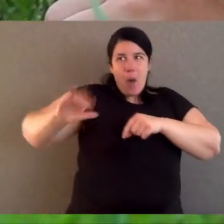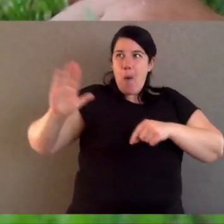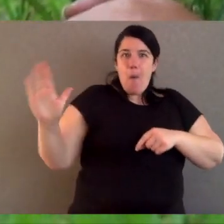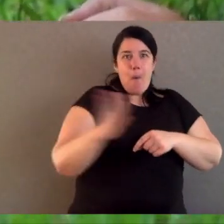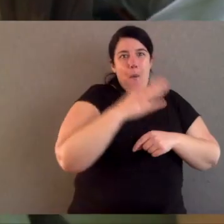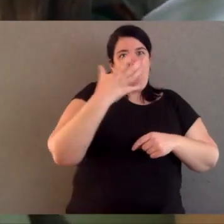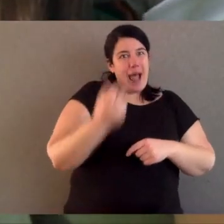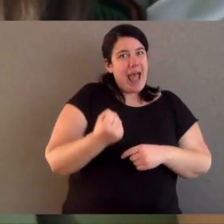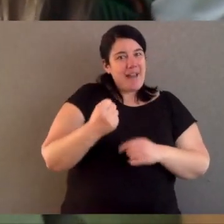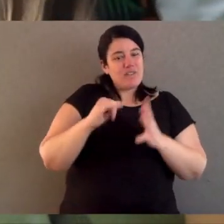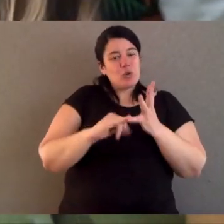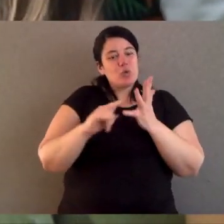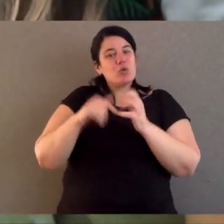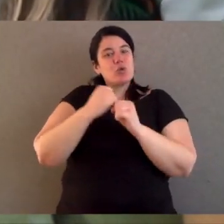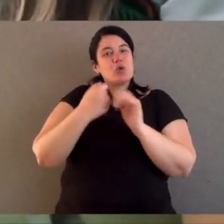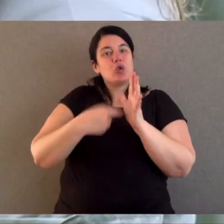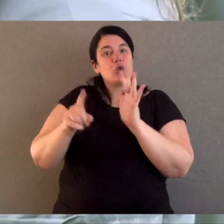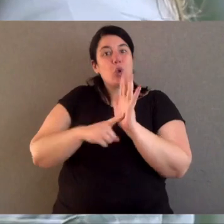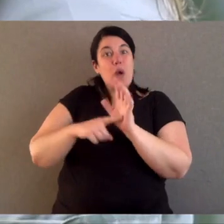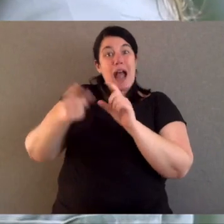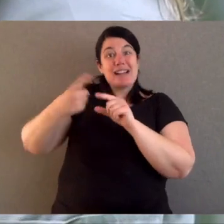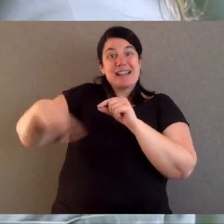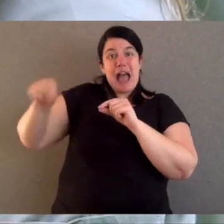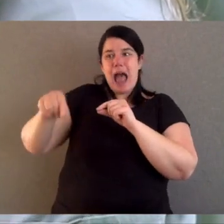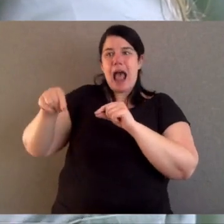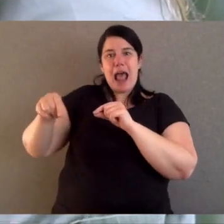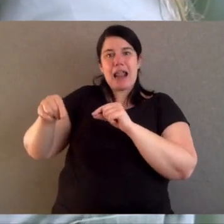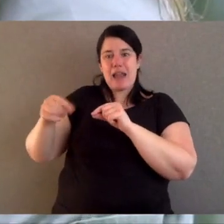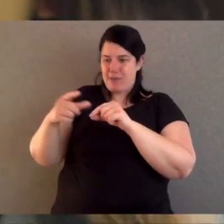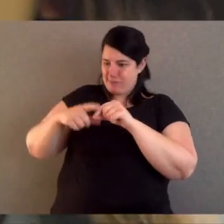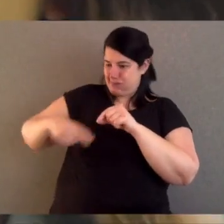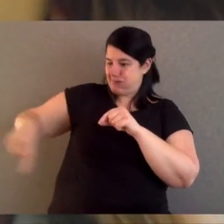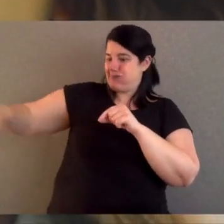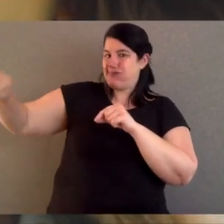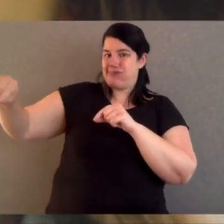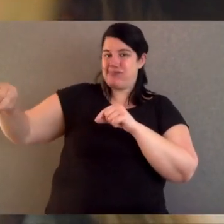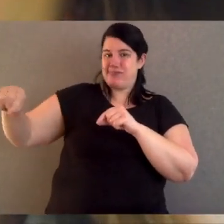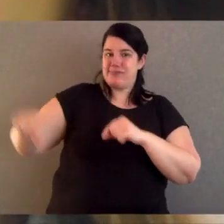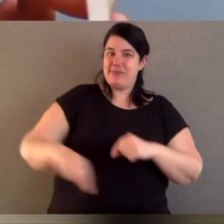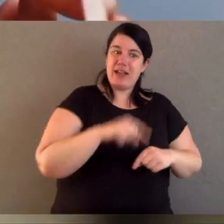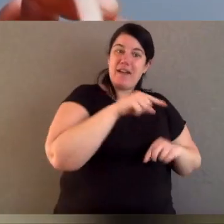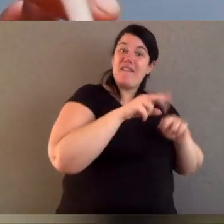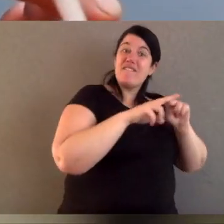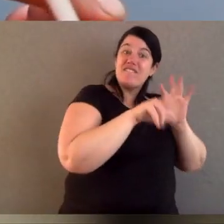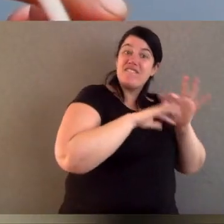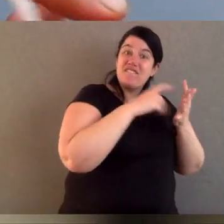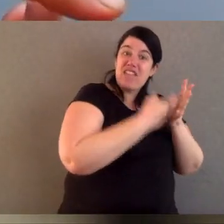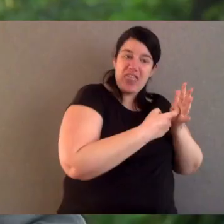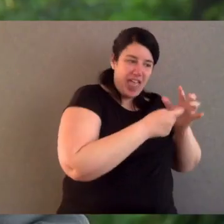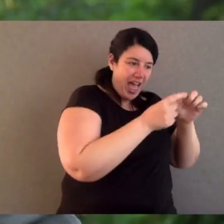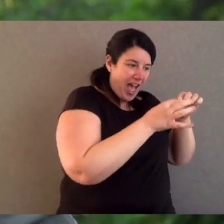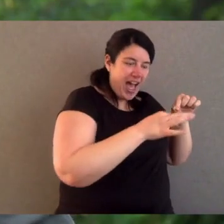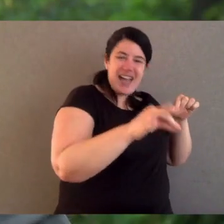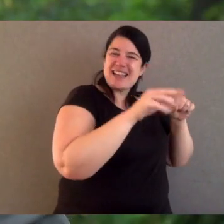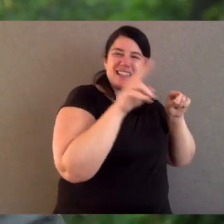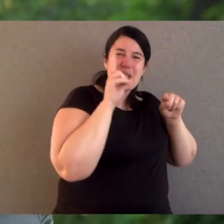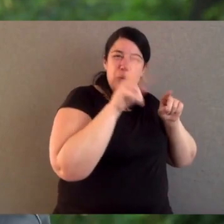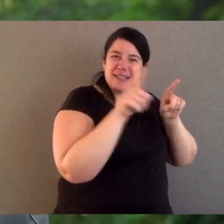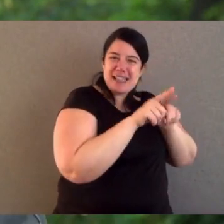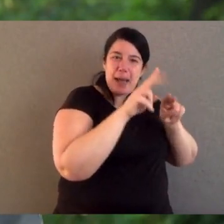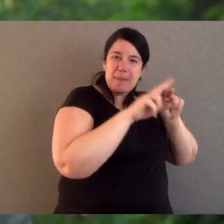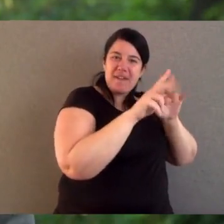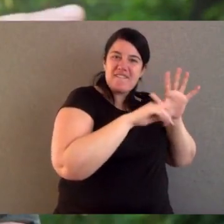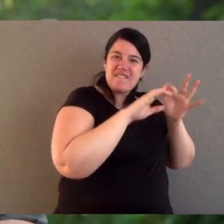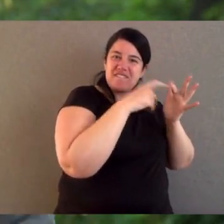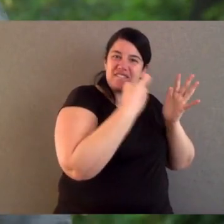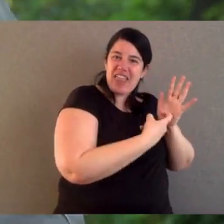tail. Now, the tail varies. A sugar glider is quite brushy. A feather tail glider is like the name suggests. Its tail is like a little feather, and